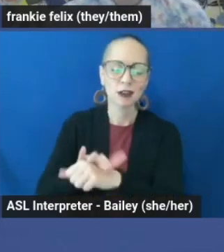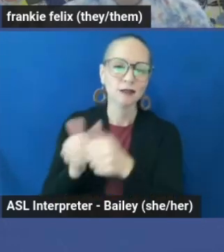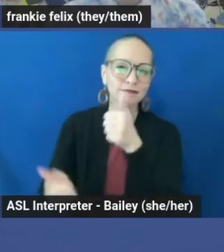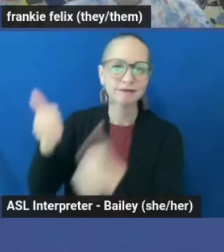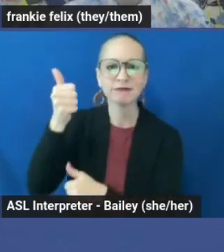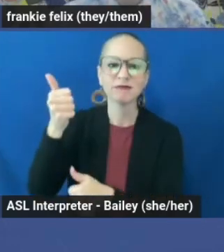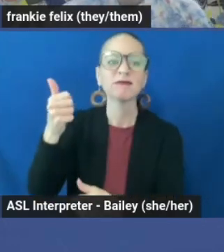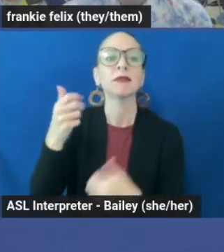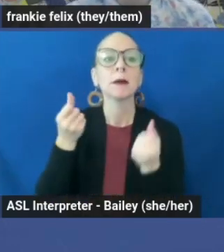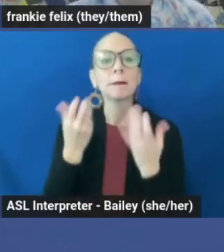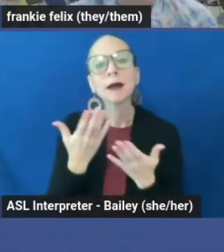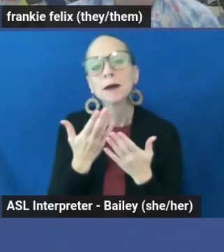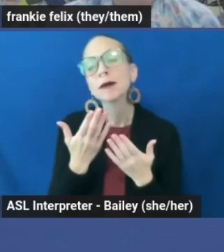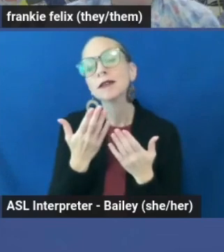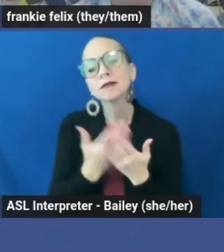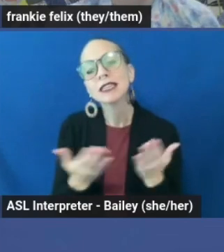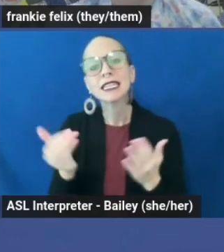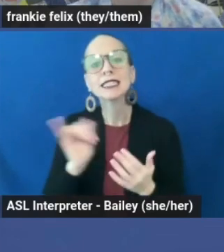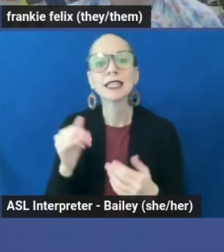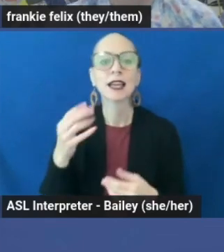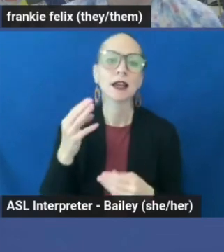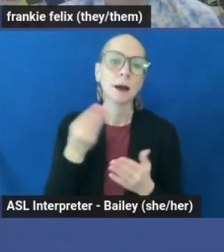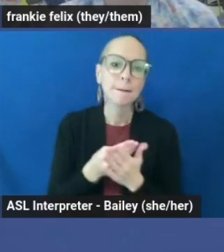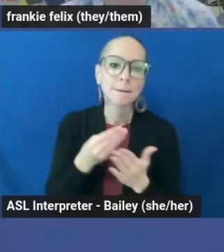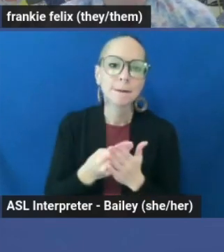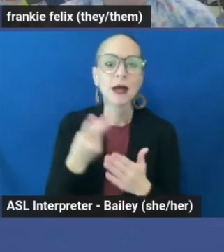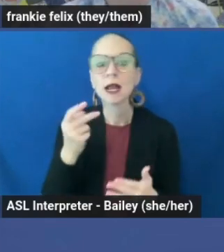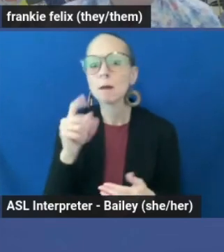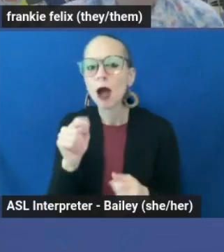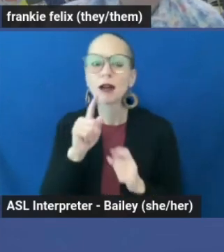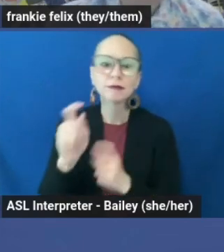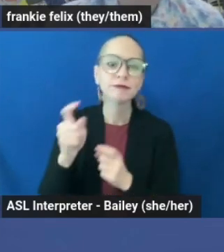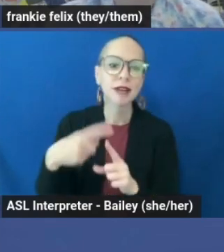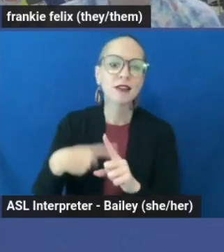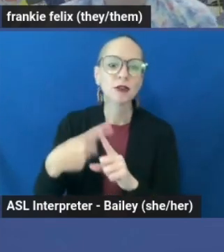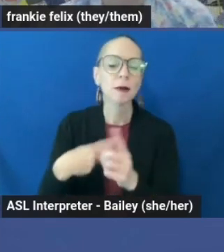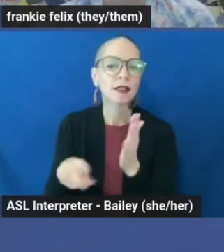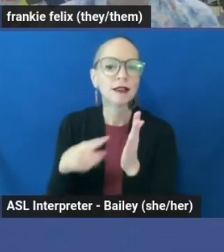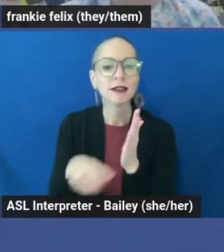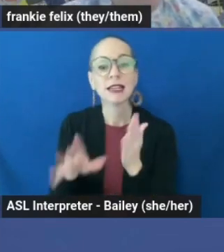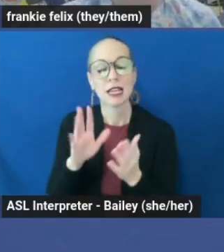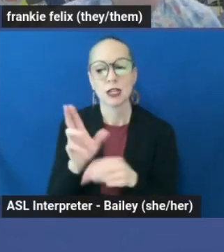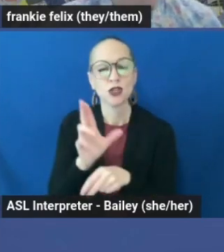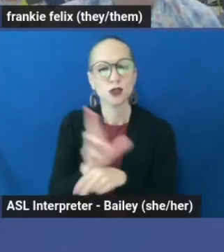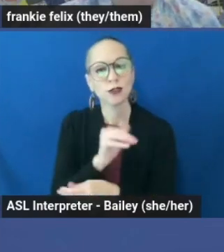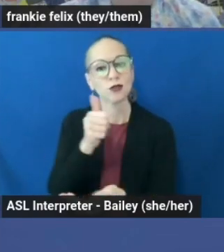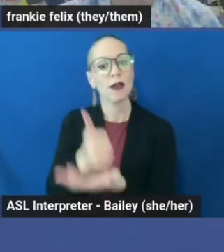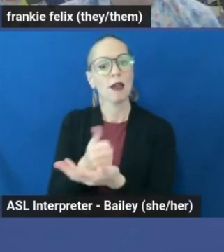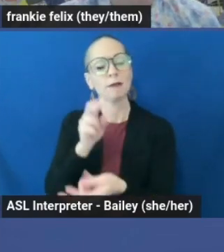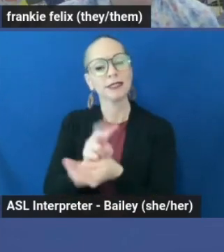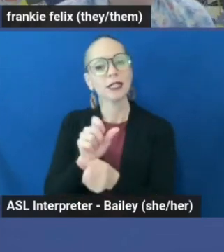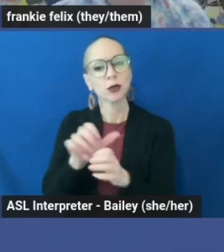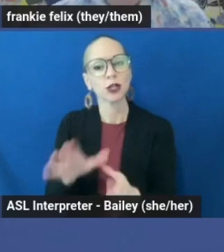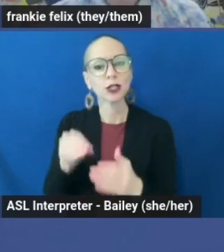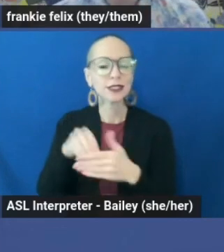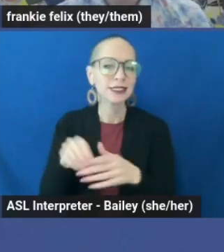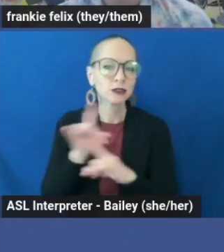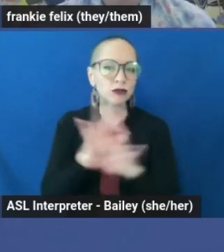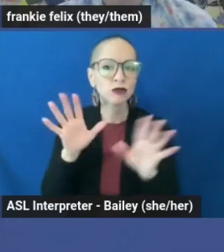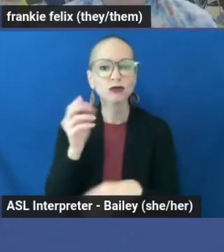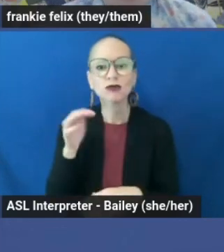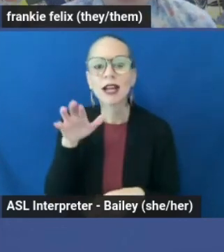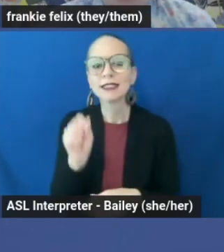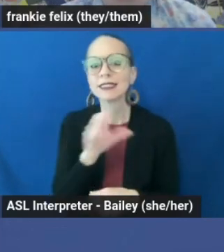Maybe with things like money pots where you give each month if you can and use it to help sex workers in crisis and build sustainable resources.